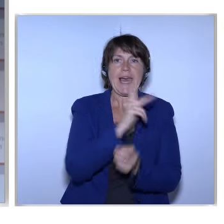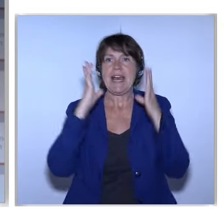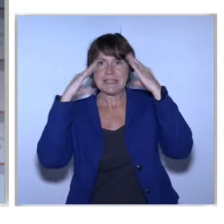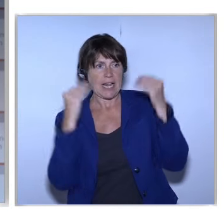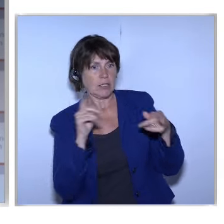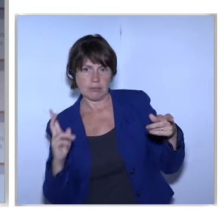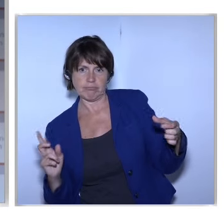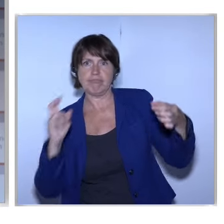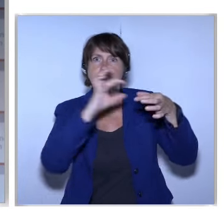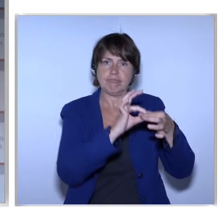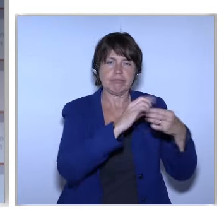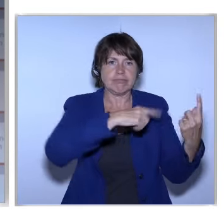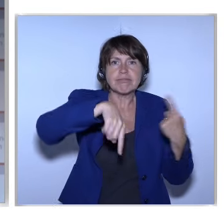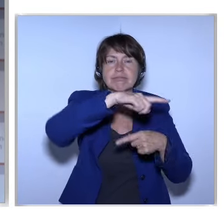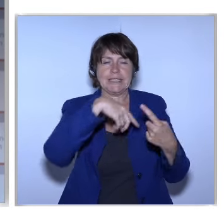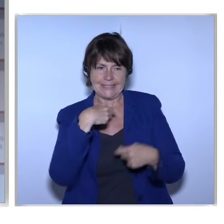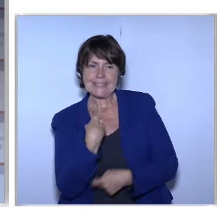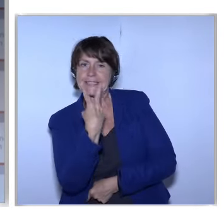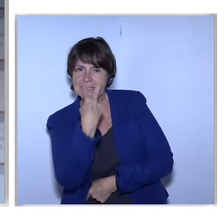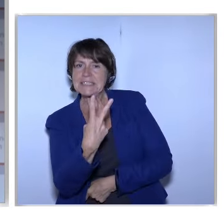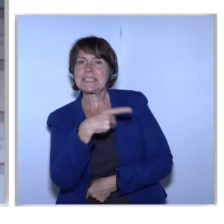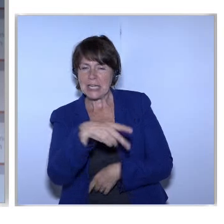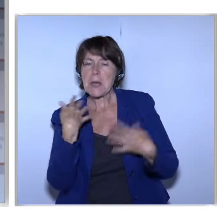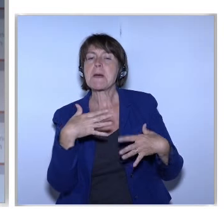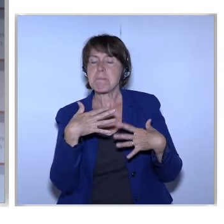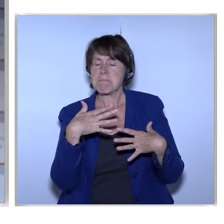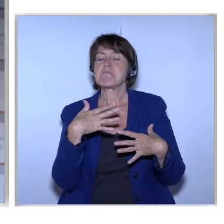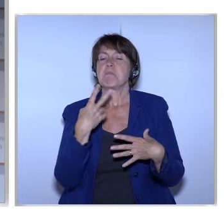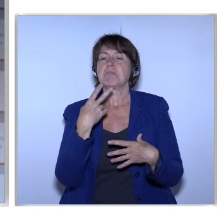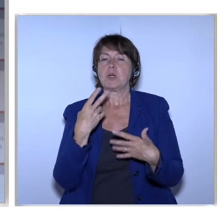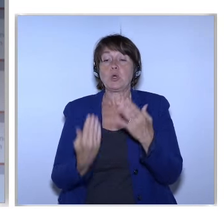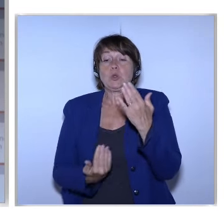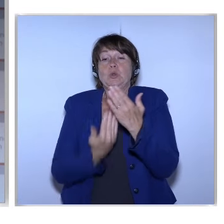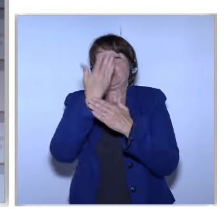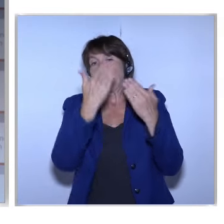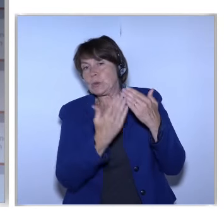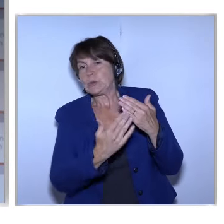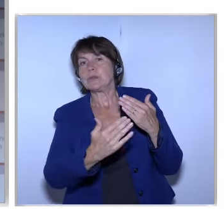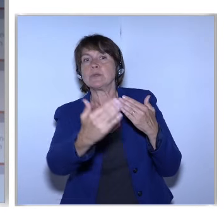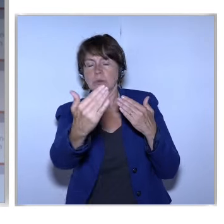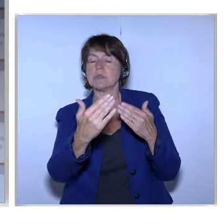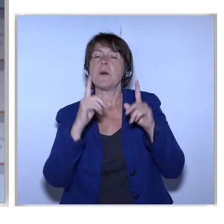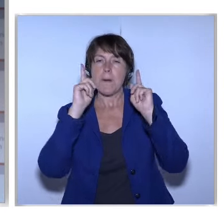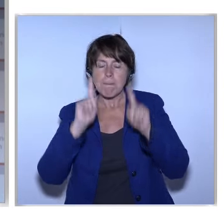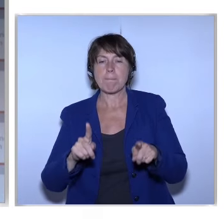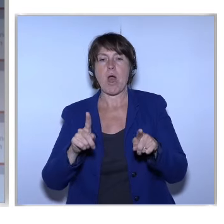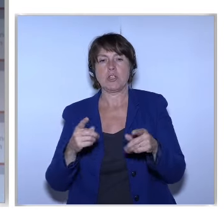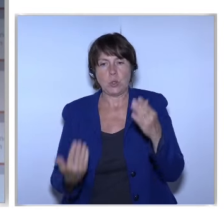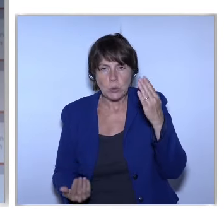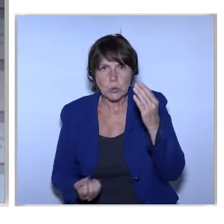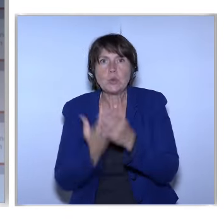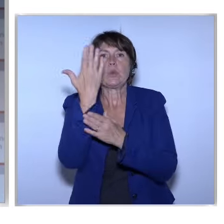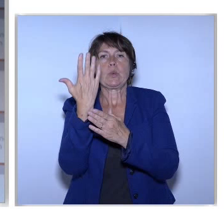So I think that We begin to see A recognition That in a new age New skills are needed What we lack